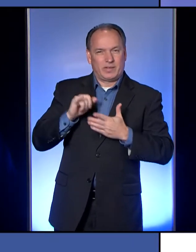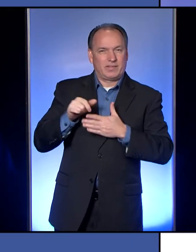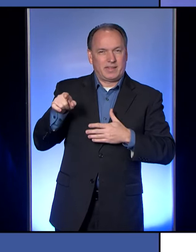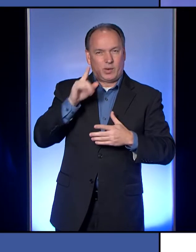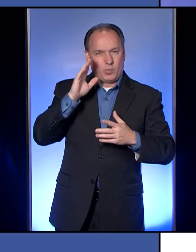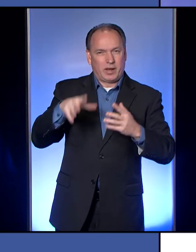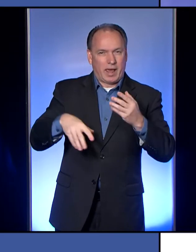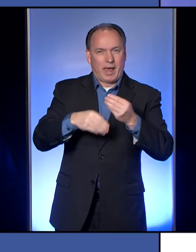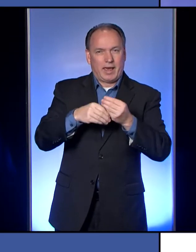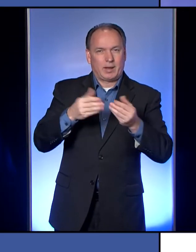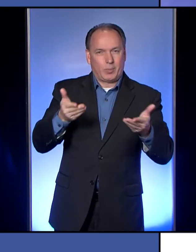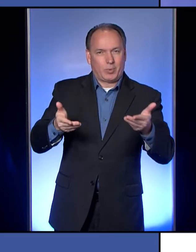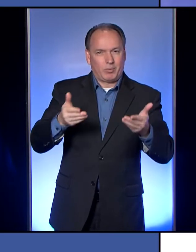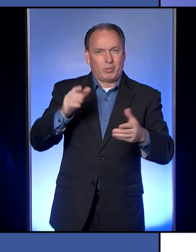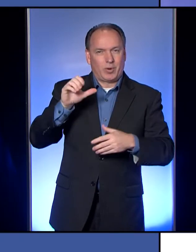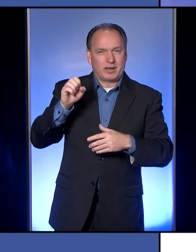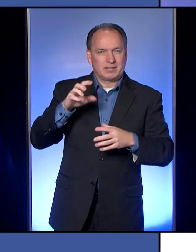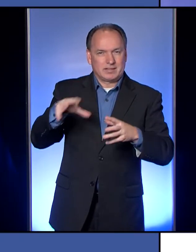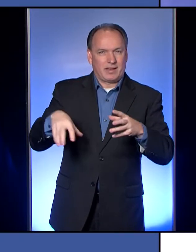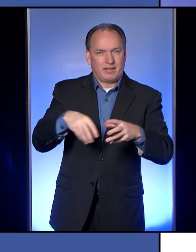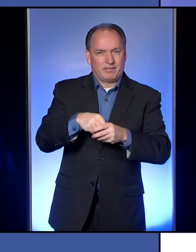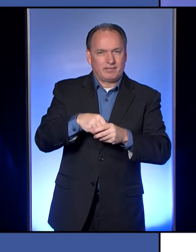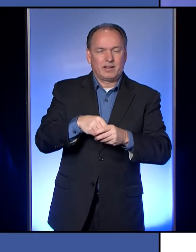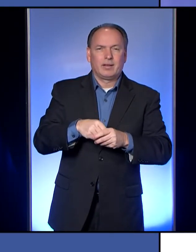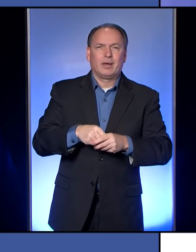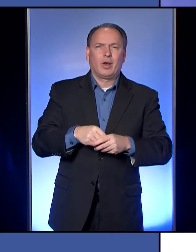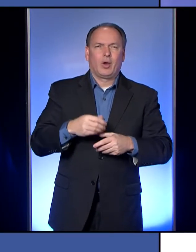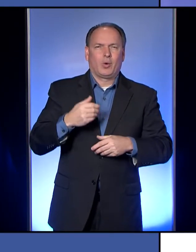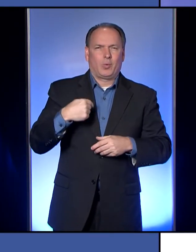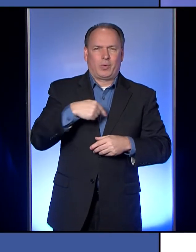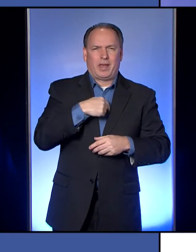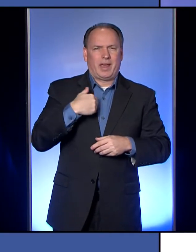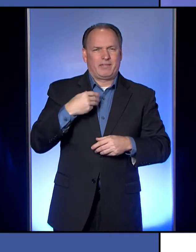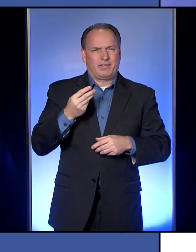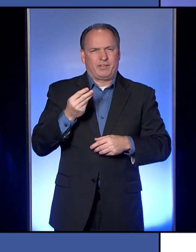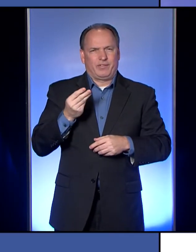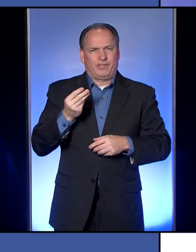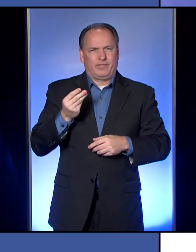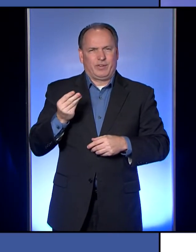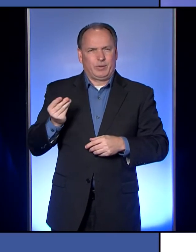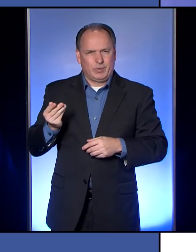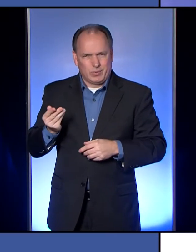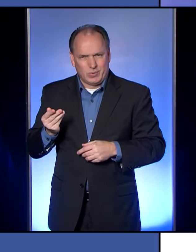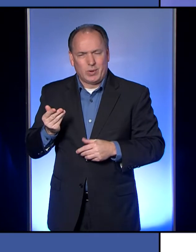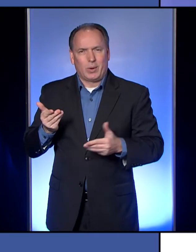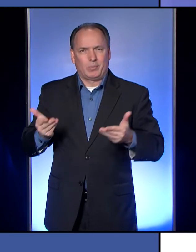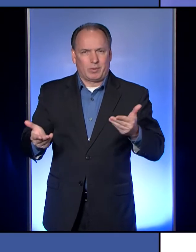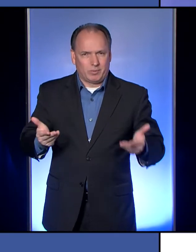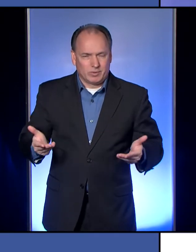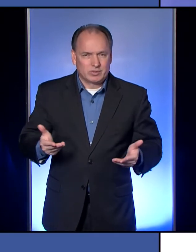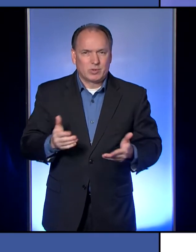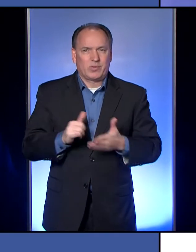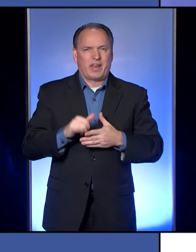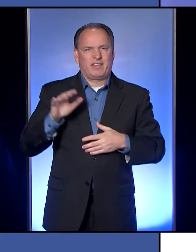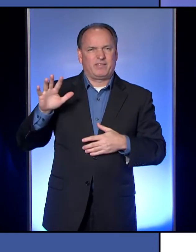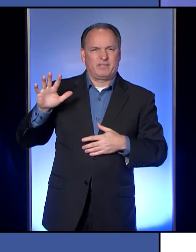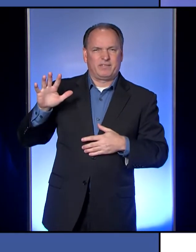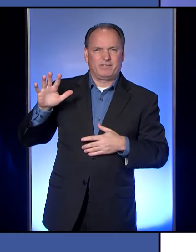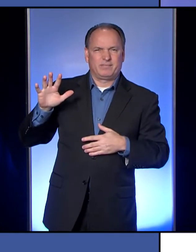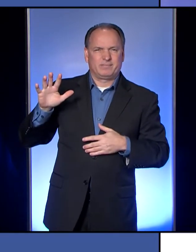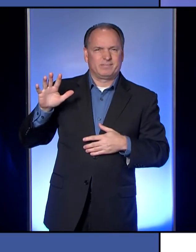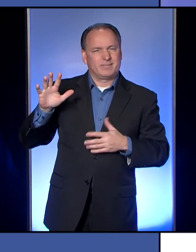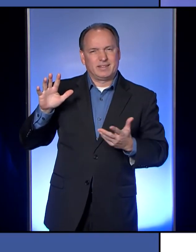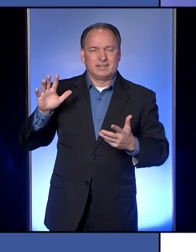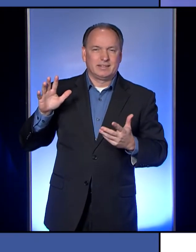going to add the probables in and we have a handful of probables. So that 50, we, we,